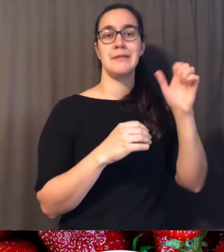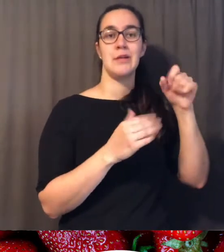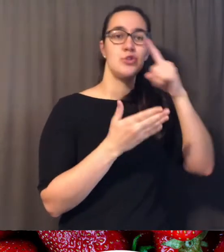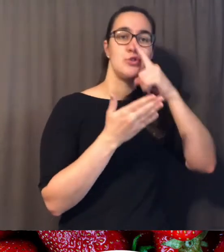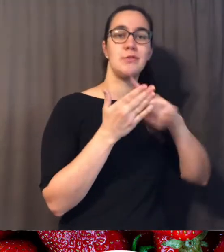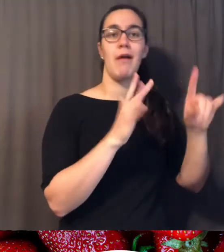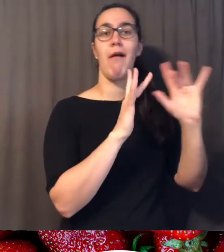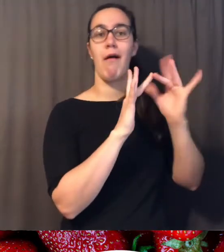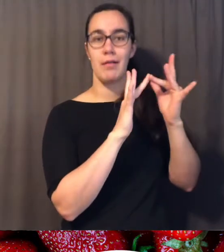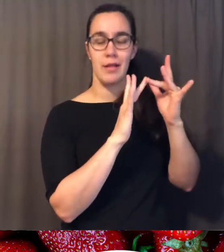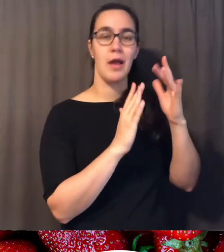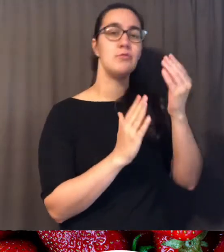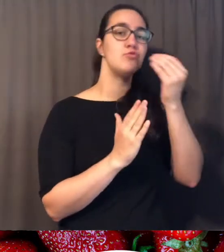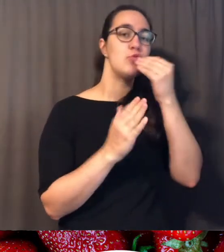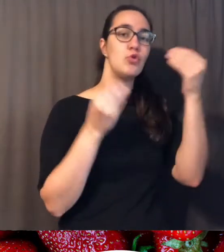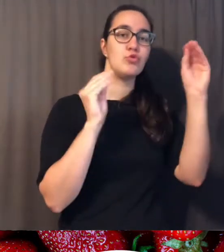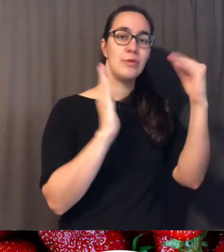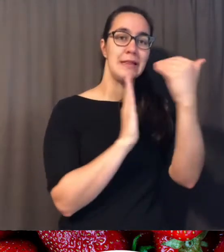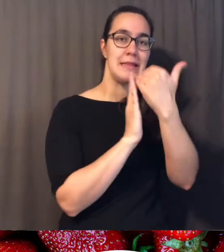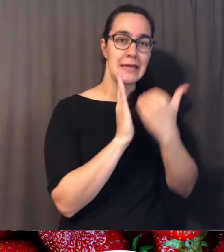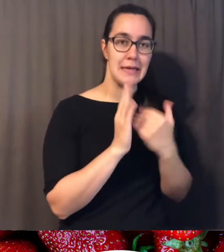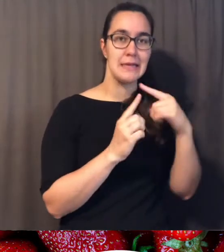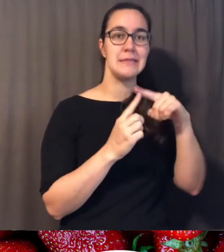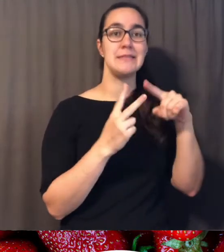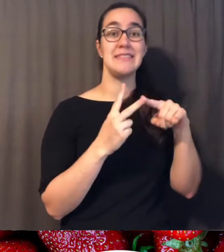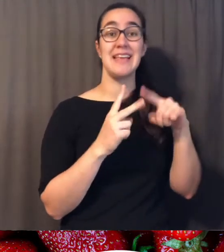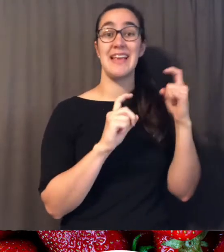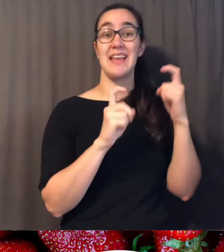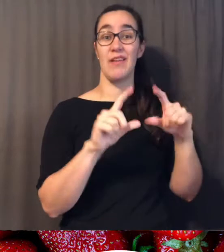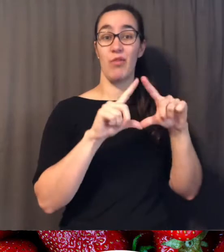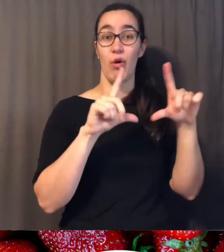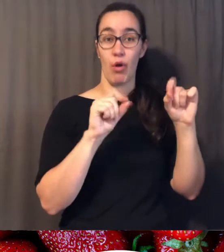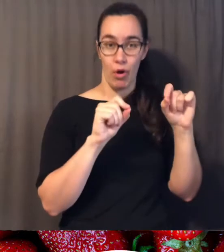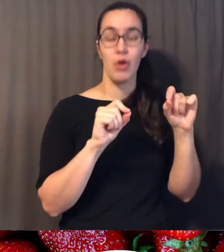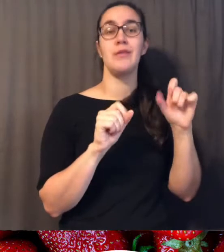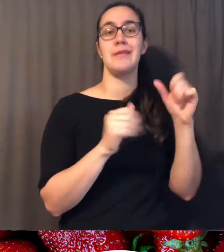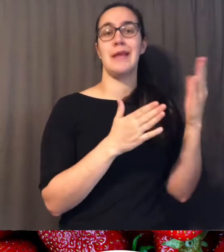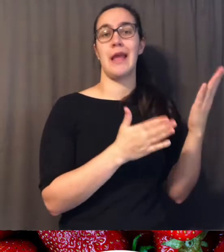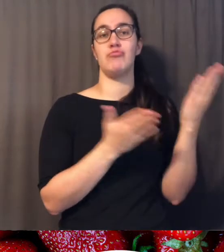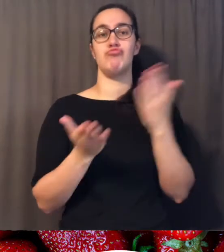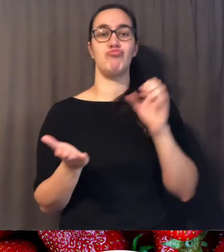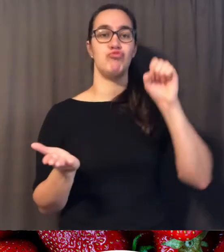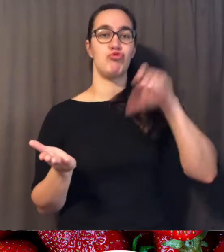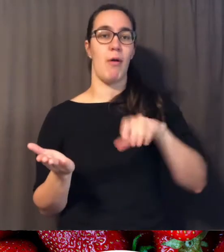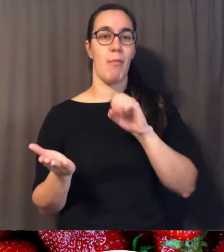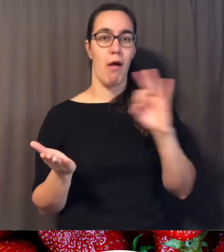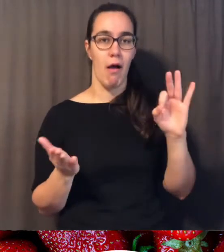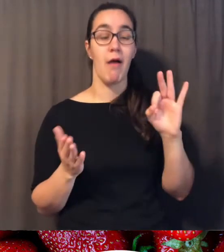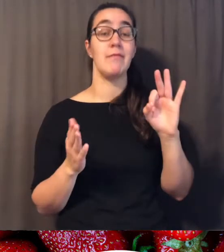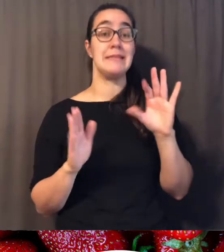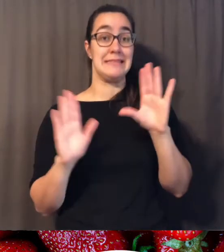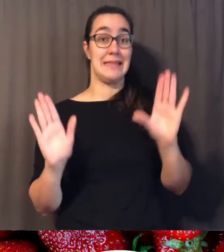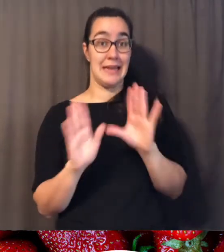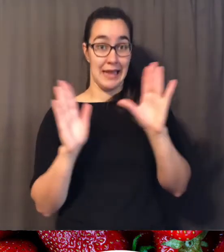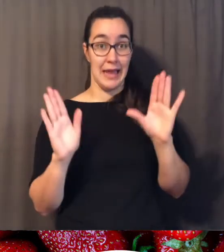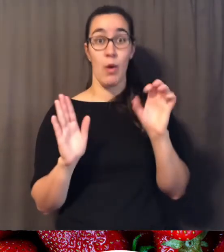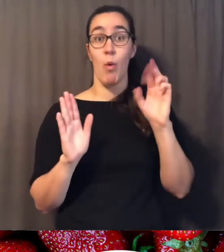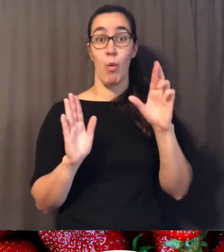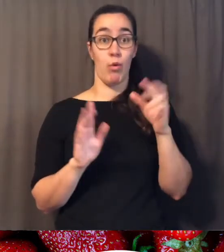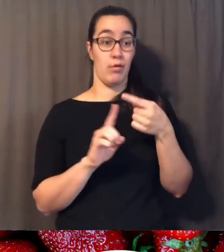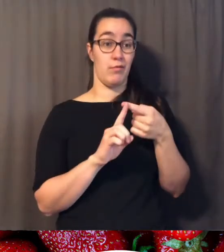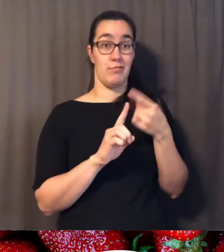and purchase those bring it in on sunday the sunday during church services or make arrangements between now